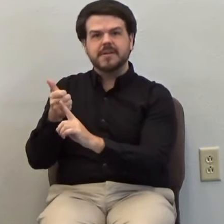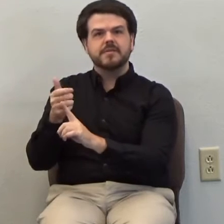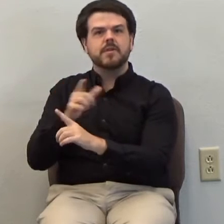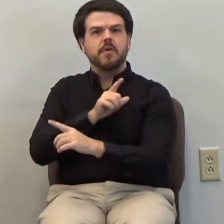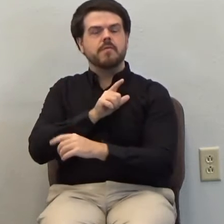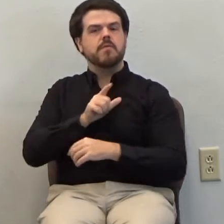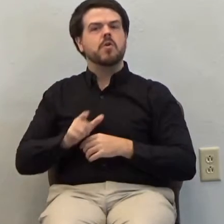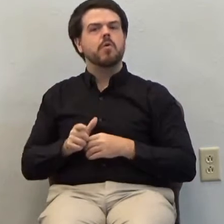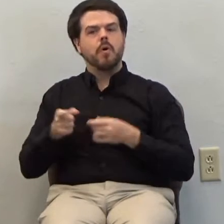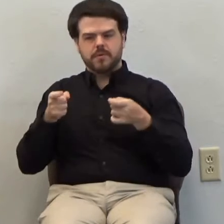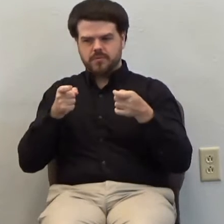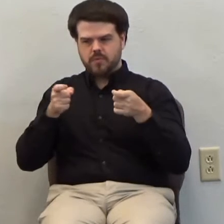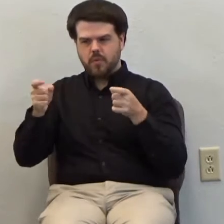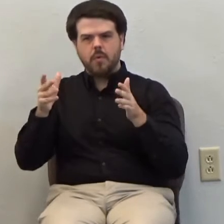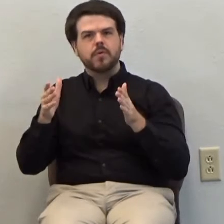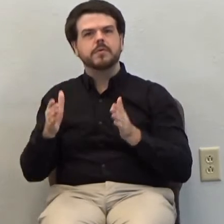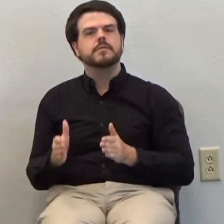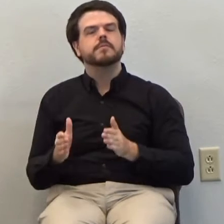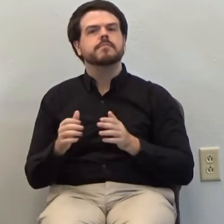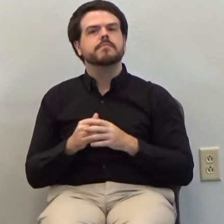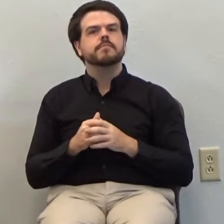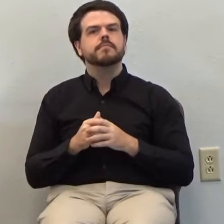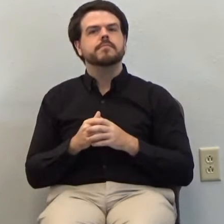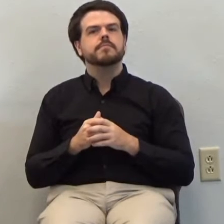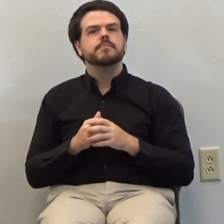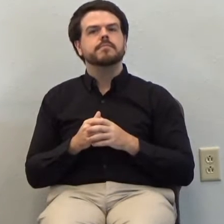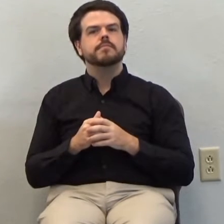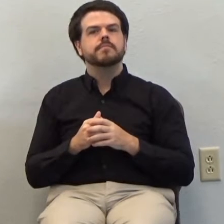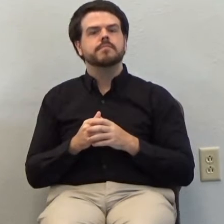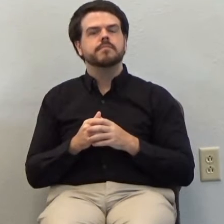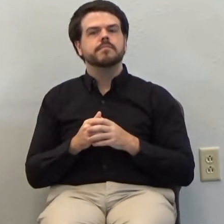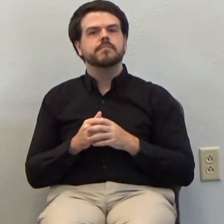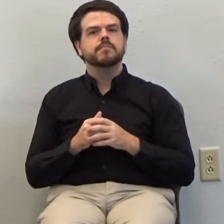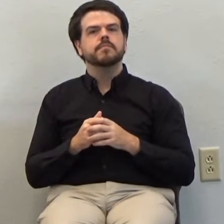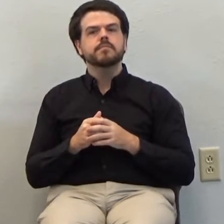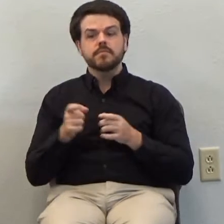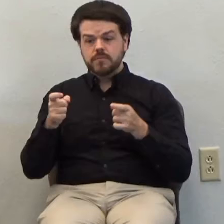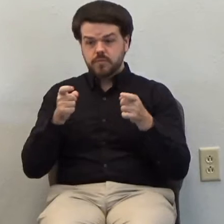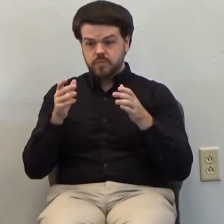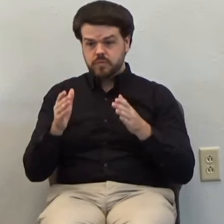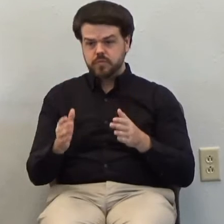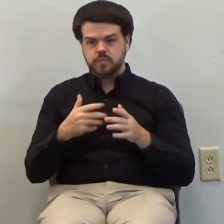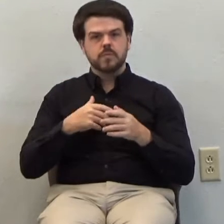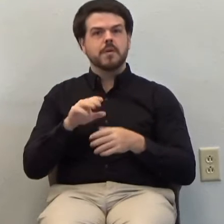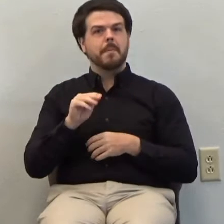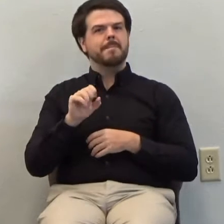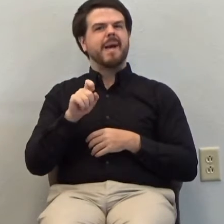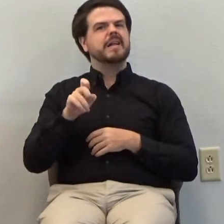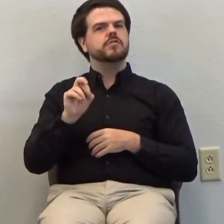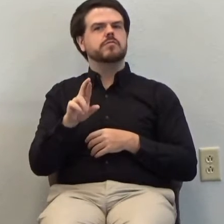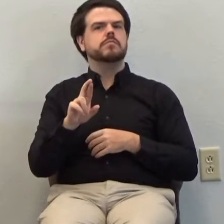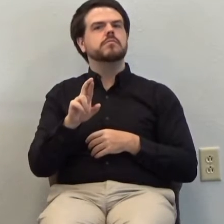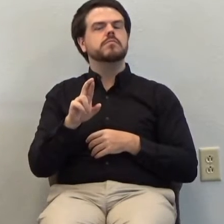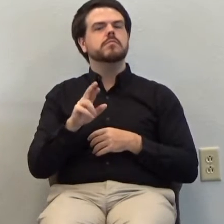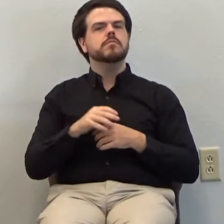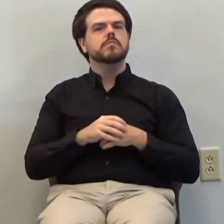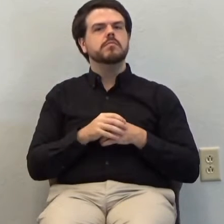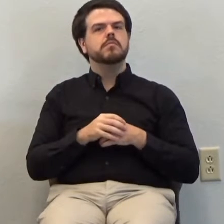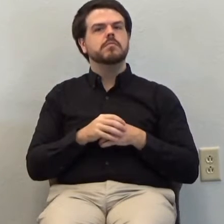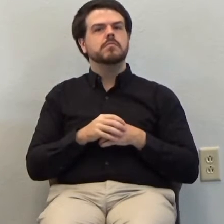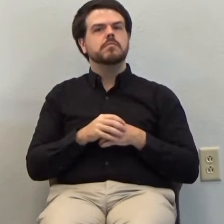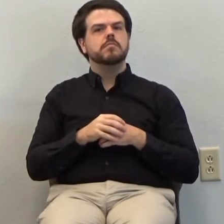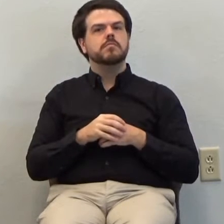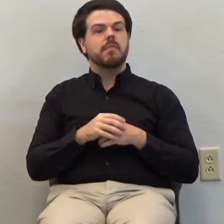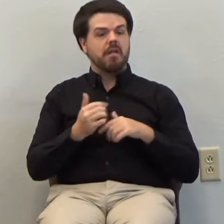I beg your pardon. Jesus Christ is the Lord. He's the ruler. He is the master of